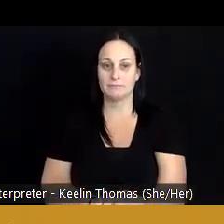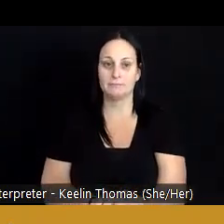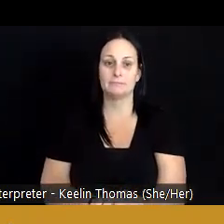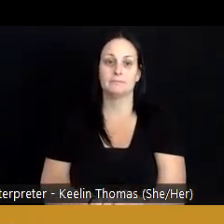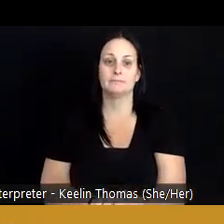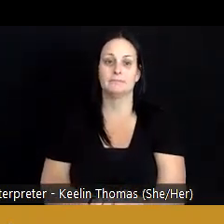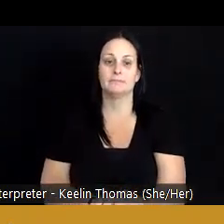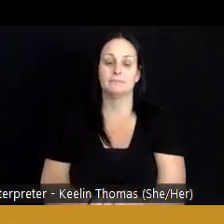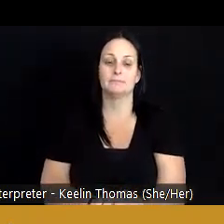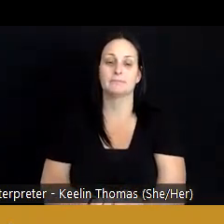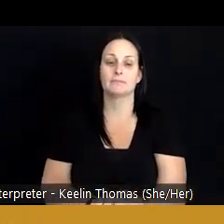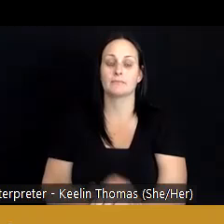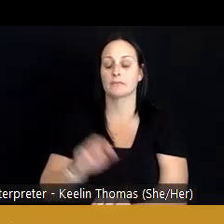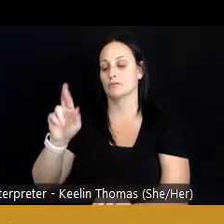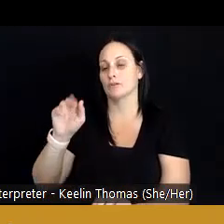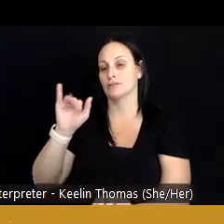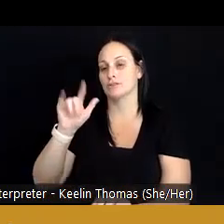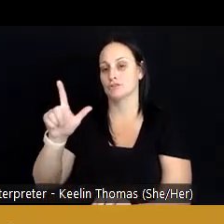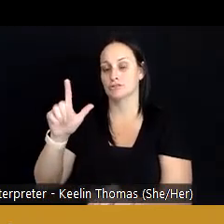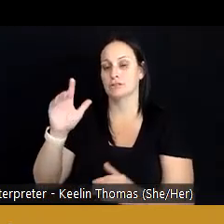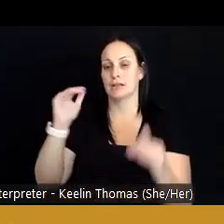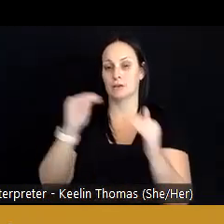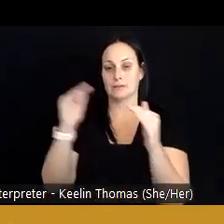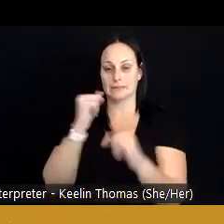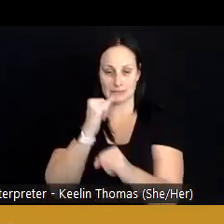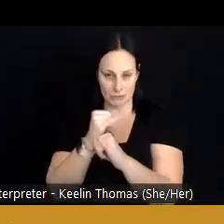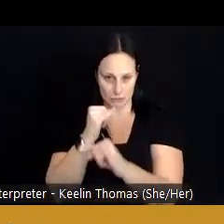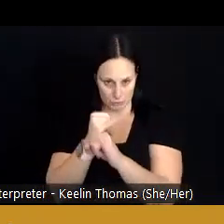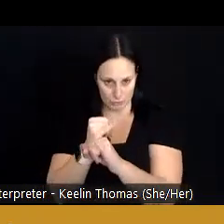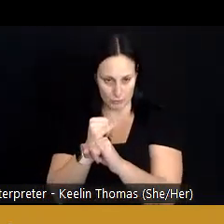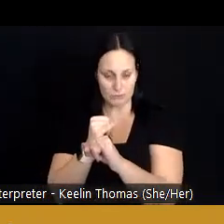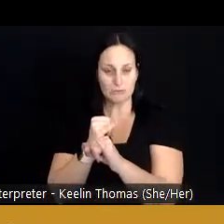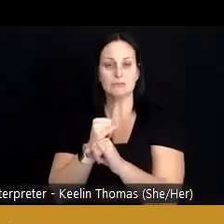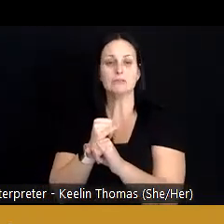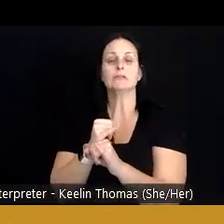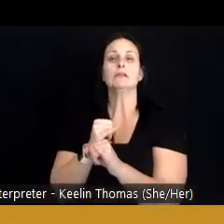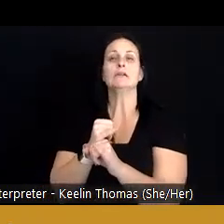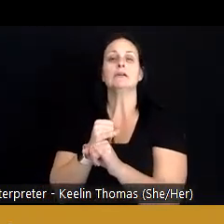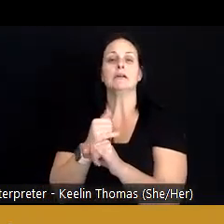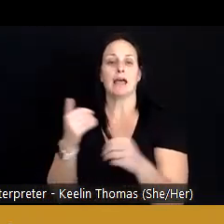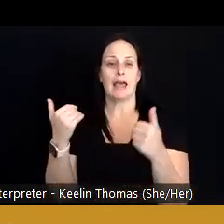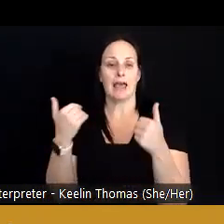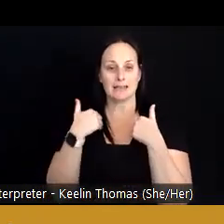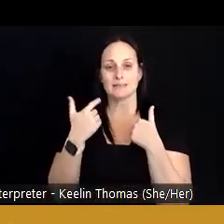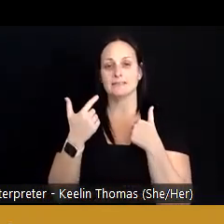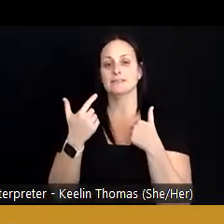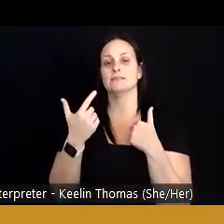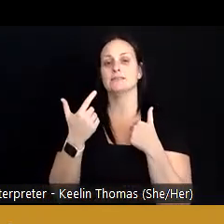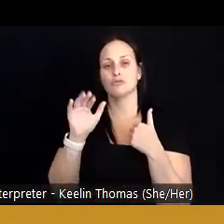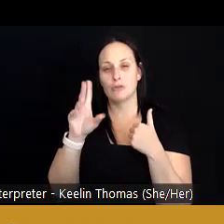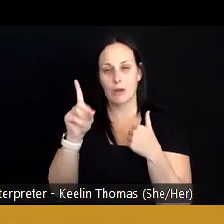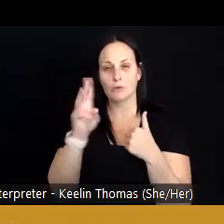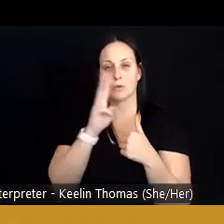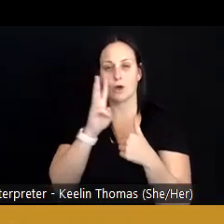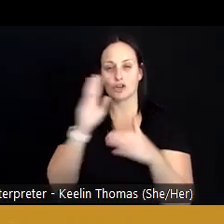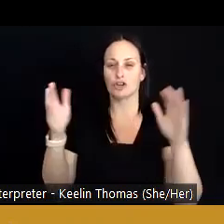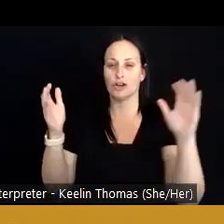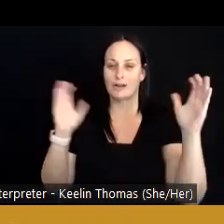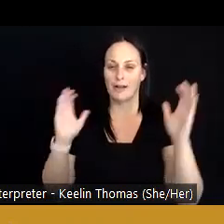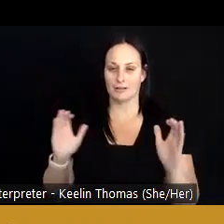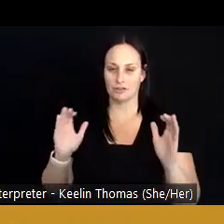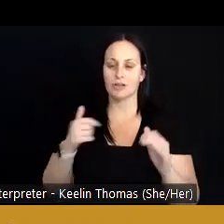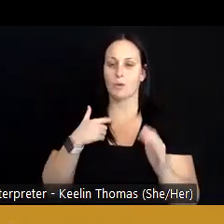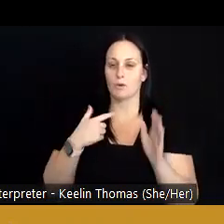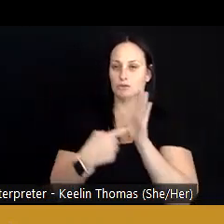The Racial Equity Institute has a groundwater analogy that I just want to show you as I